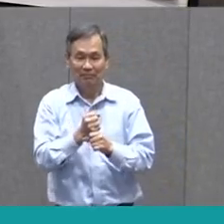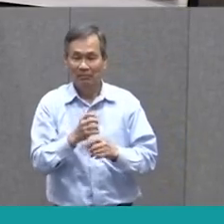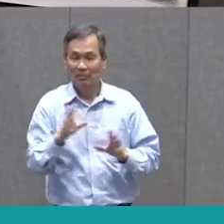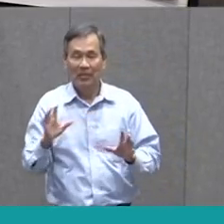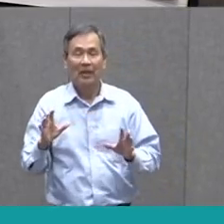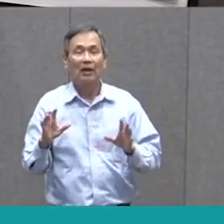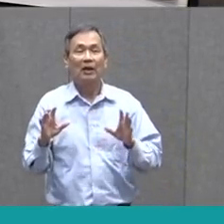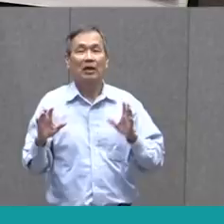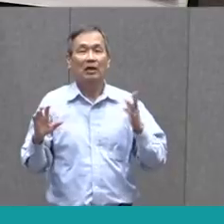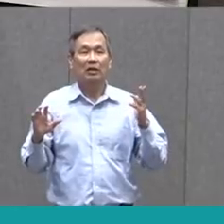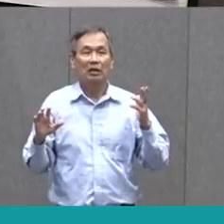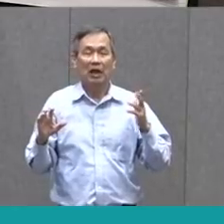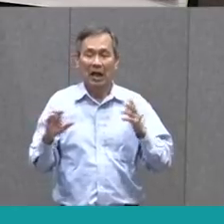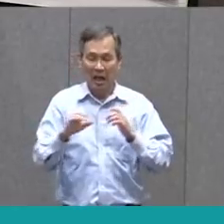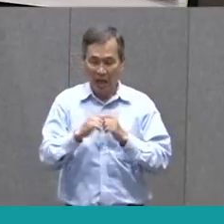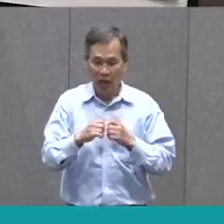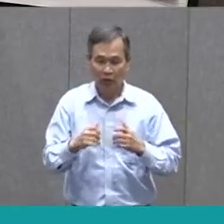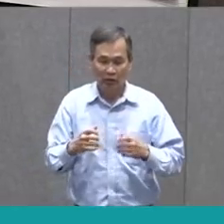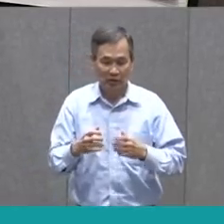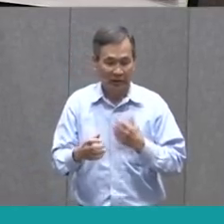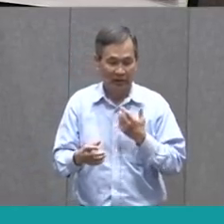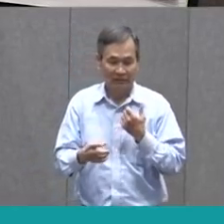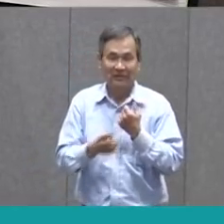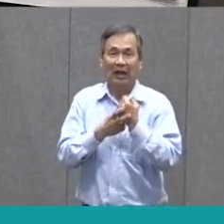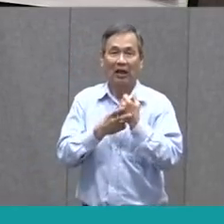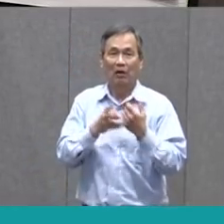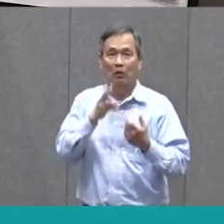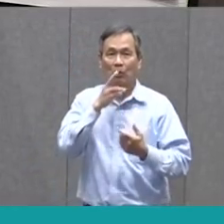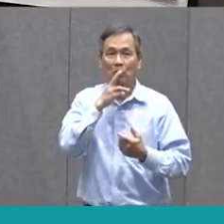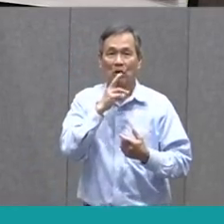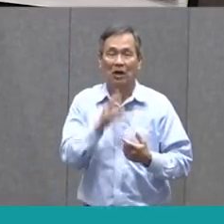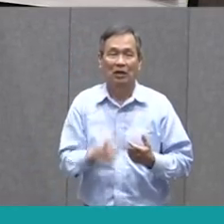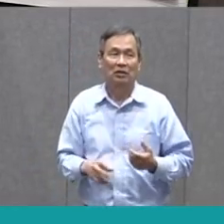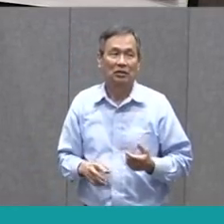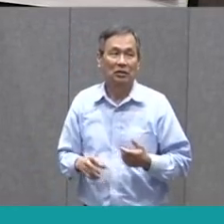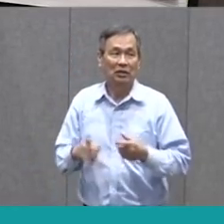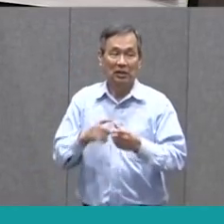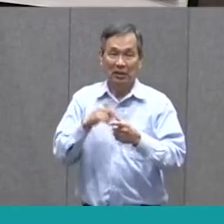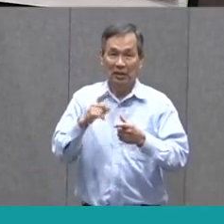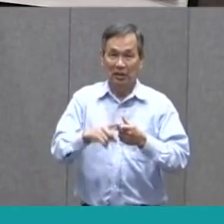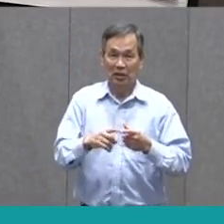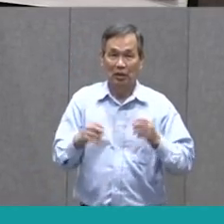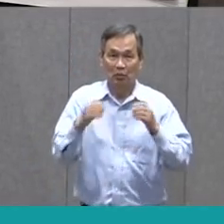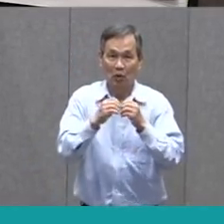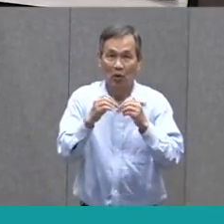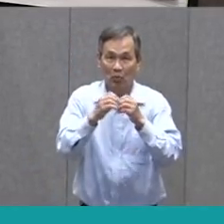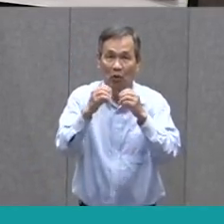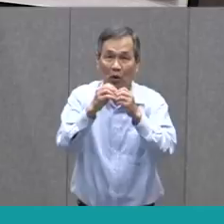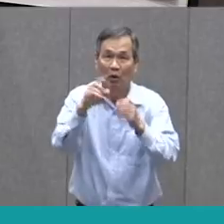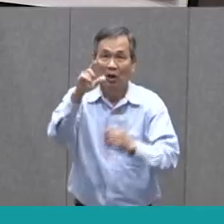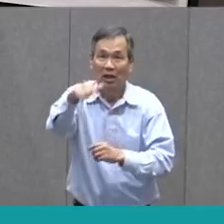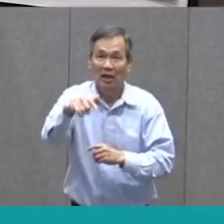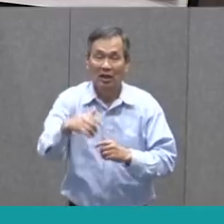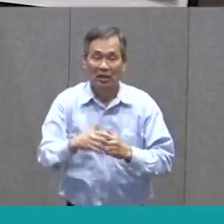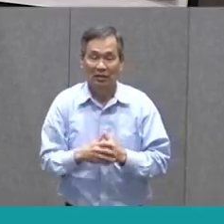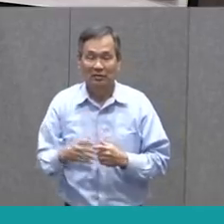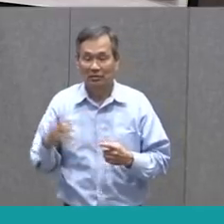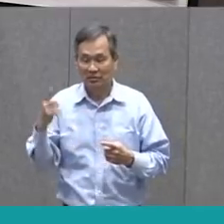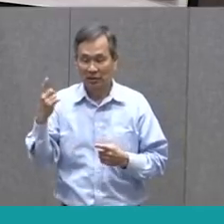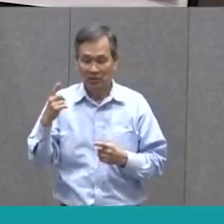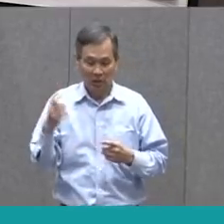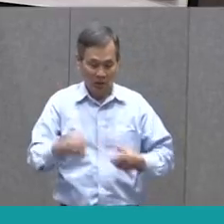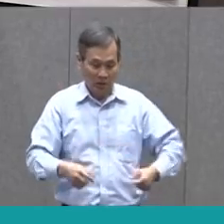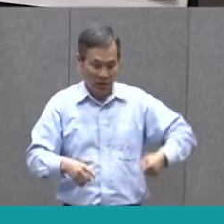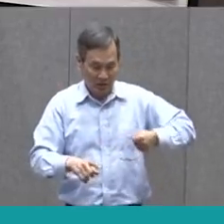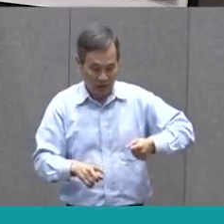up with a container to hold that water. And then that evolved, and more inventions happened, and somebody came